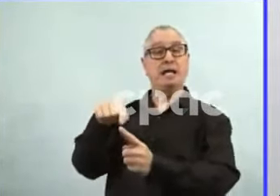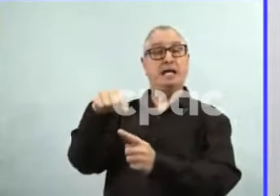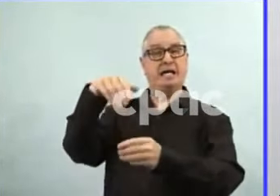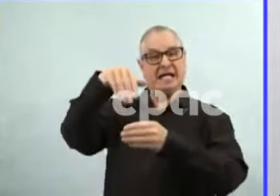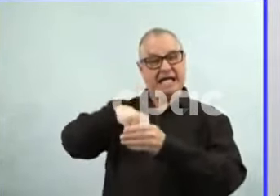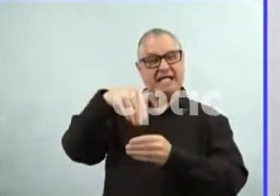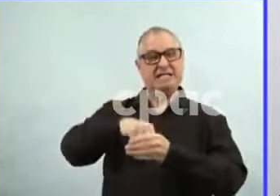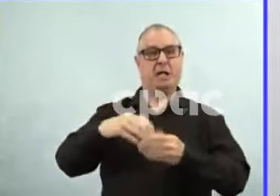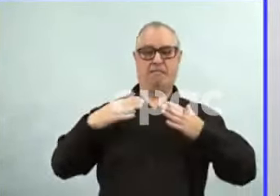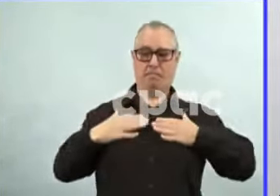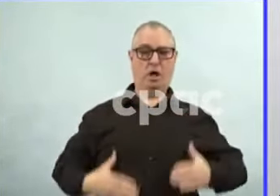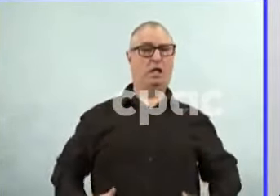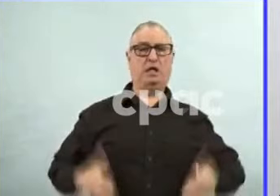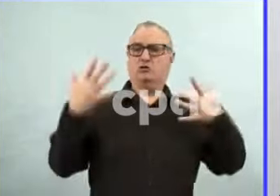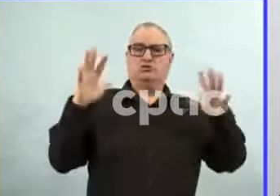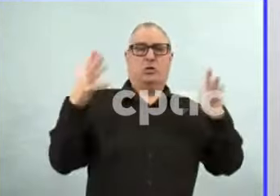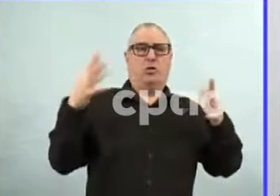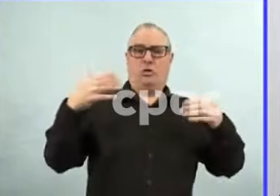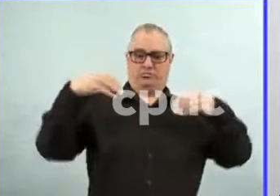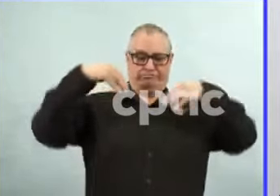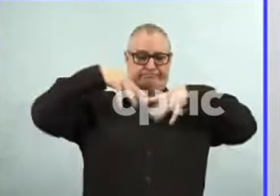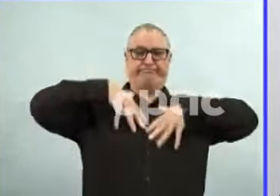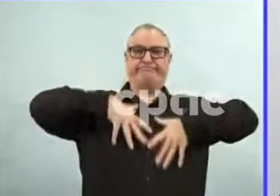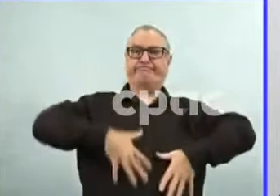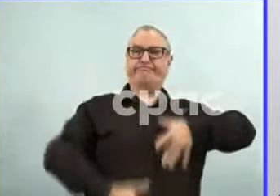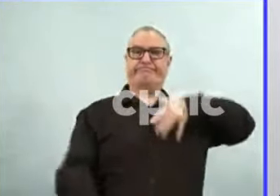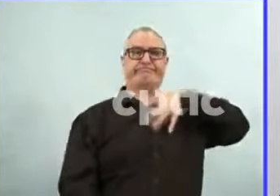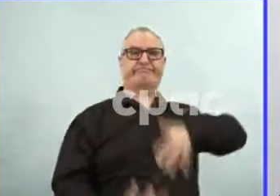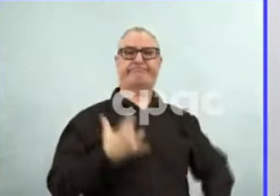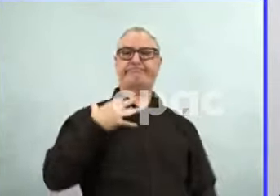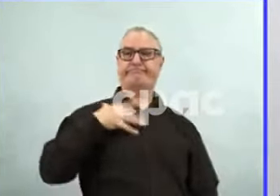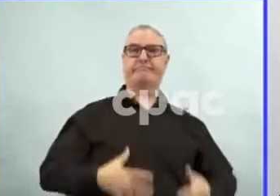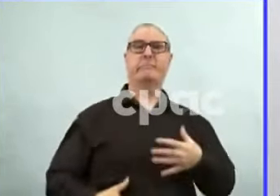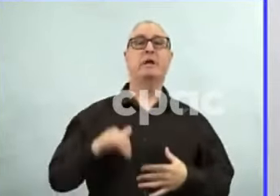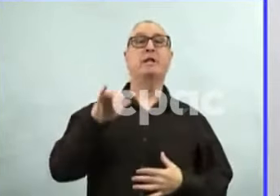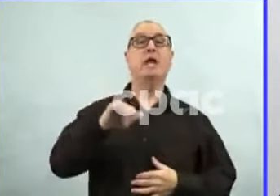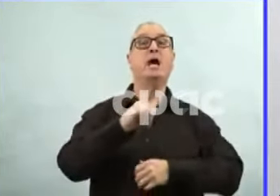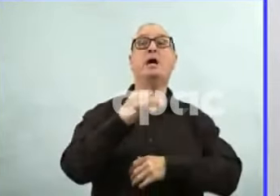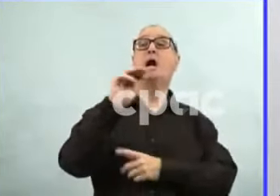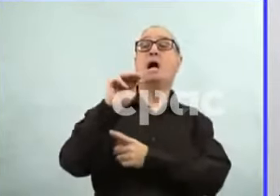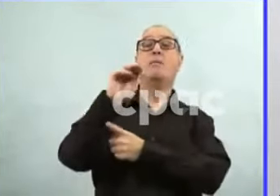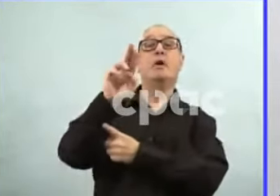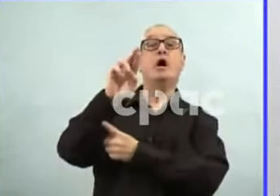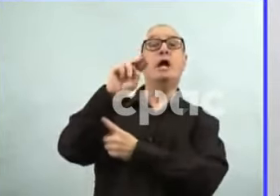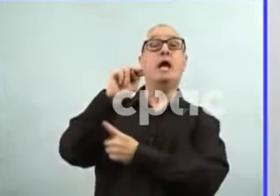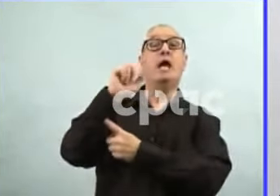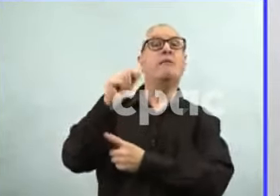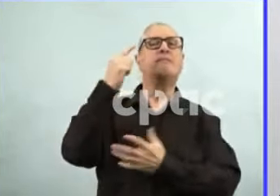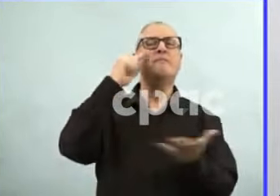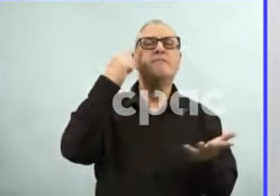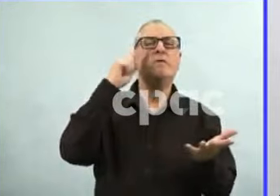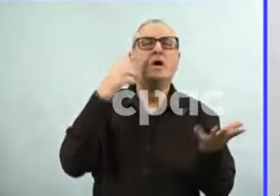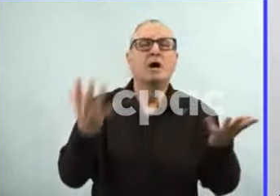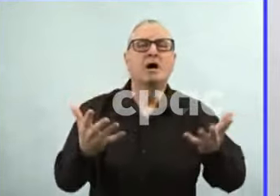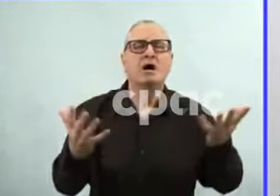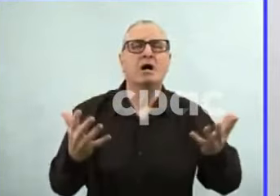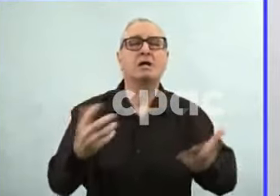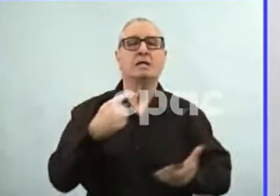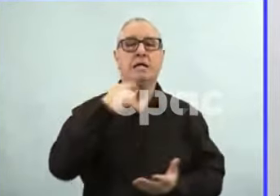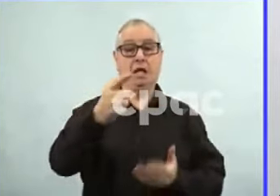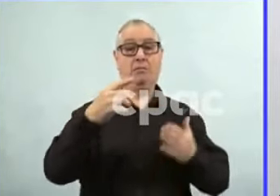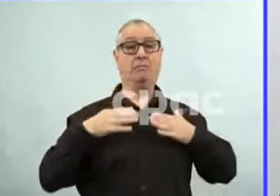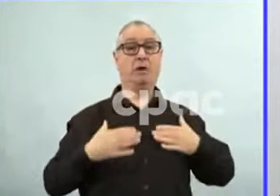mRNA is a message or a recipe card that tells cells how to make proteins. In this case,